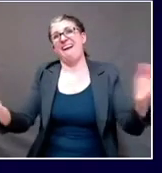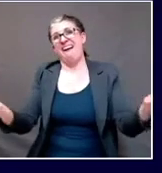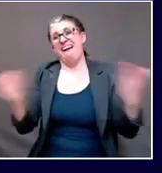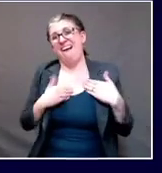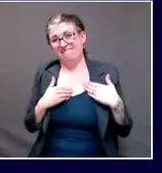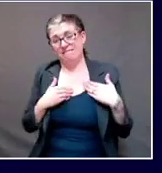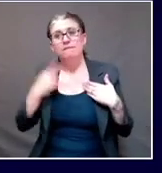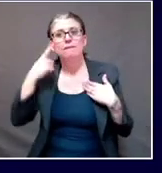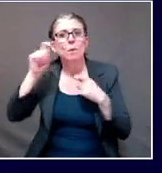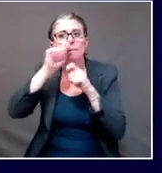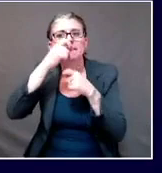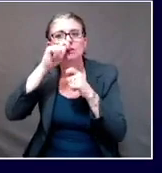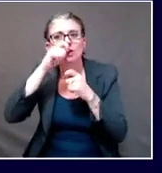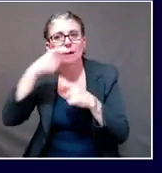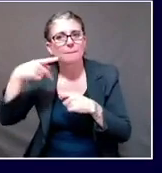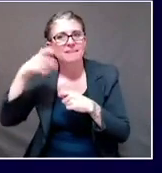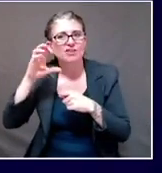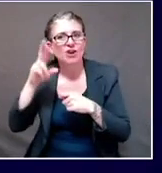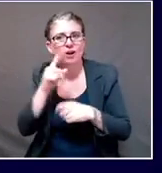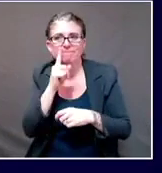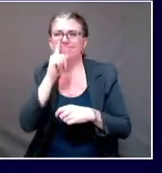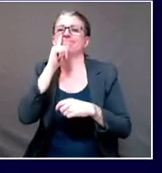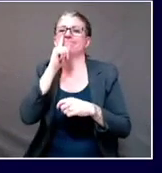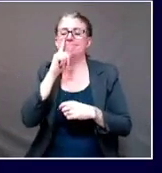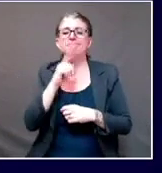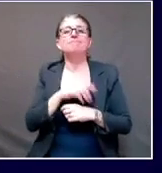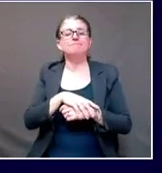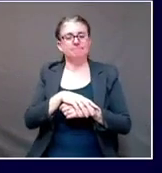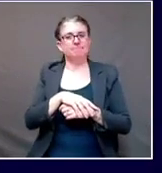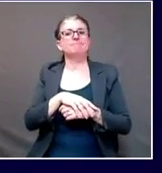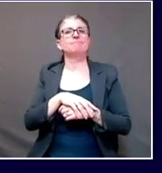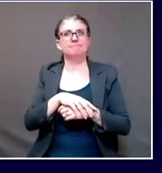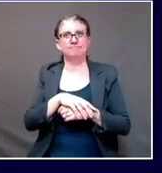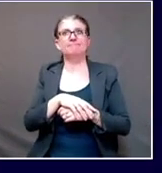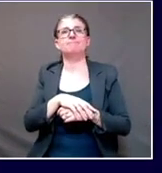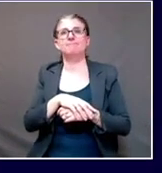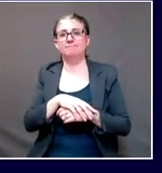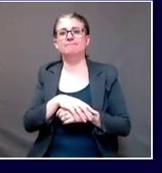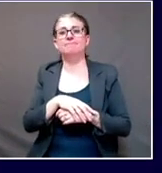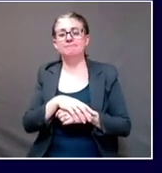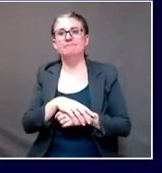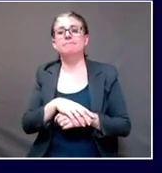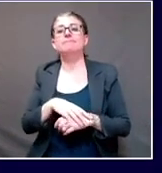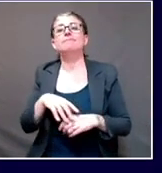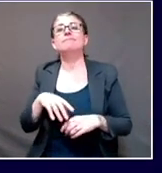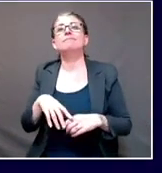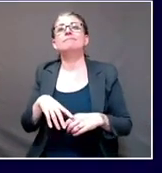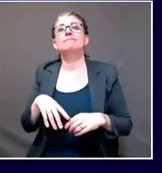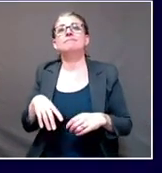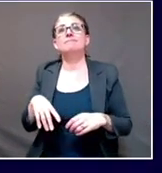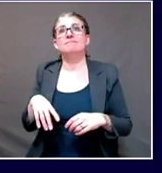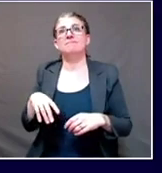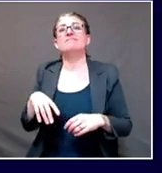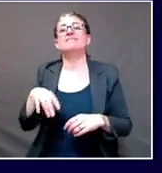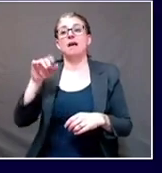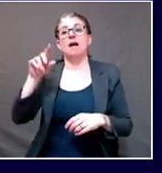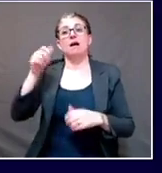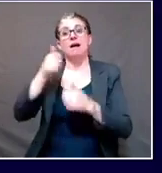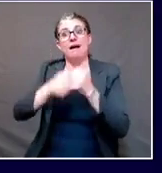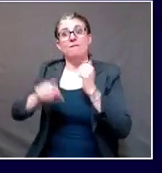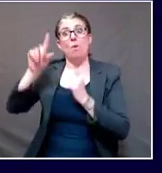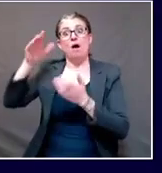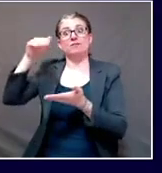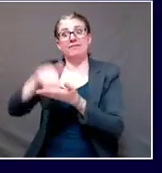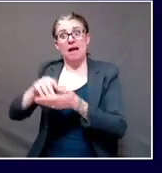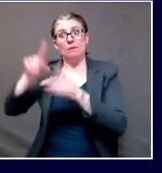six two percent for PCR tests and our seven day testing volume in Maine stands at six hundred and thirty four